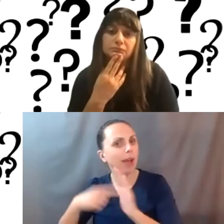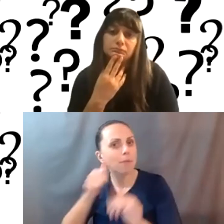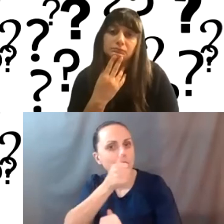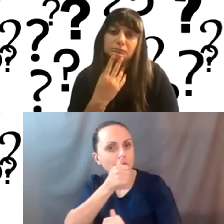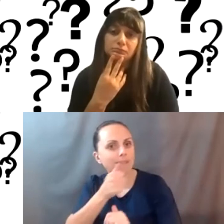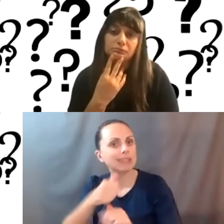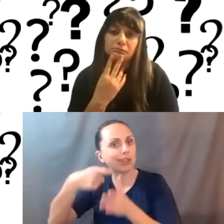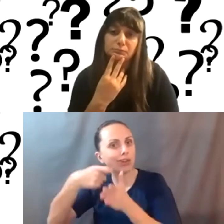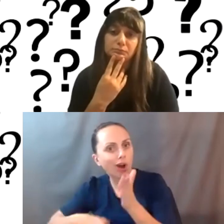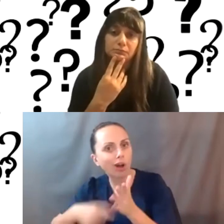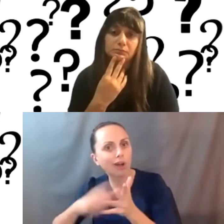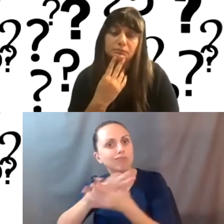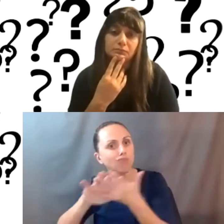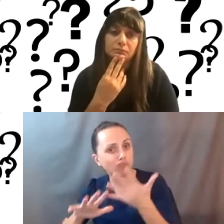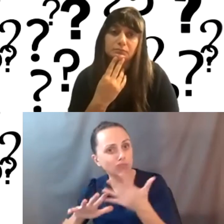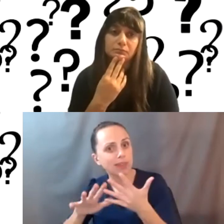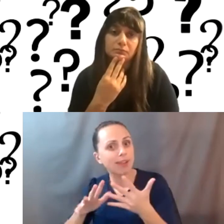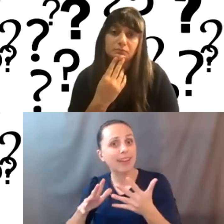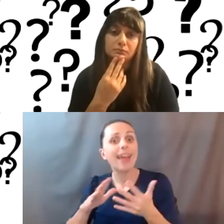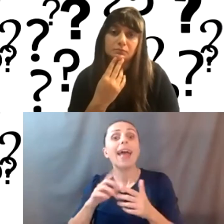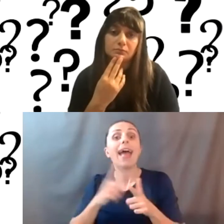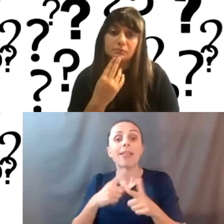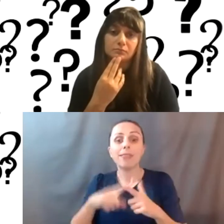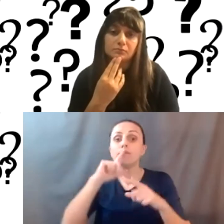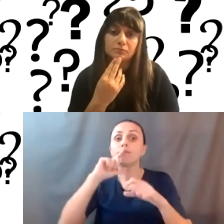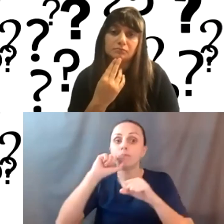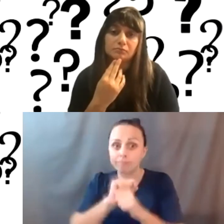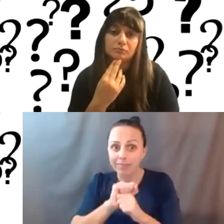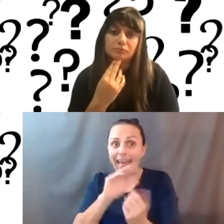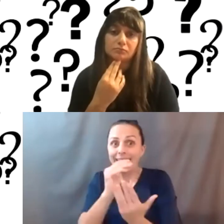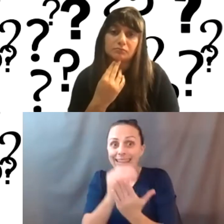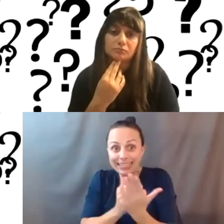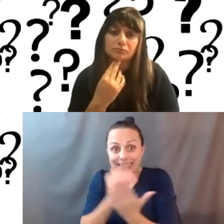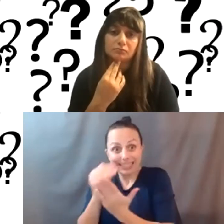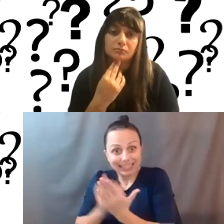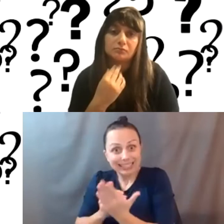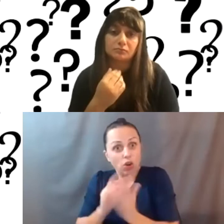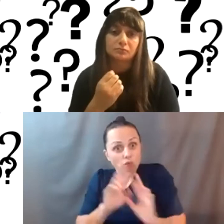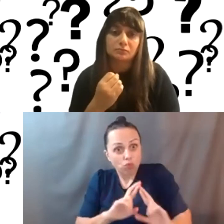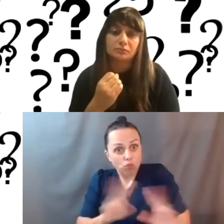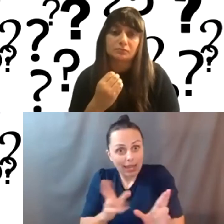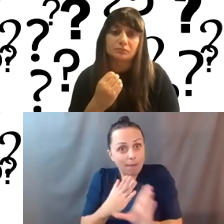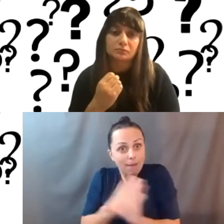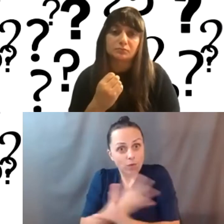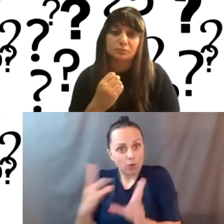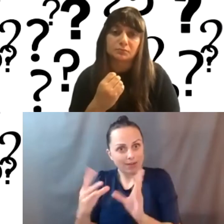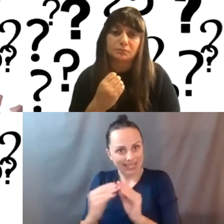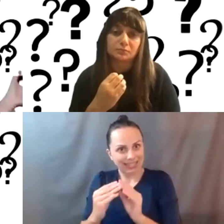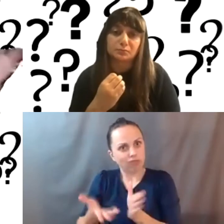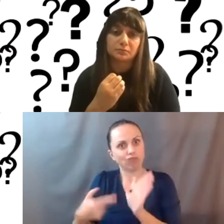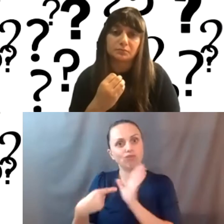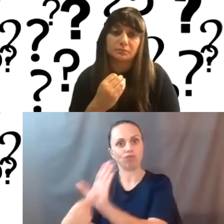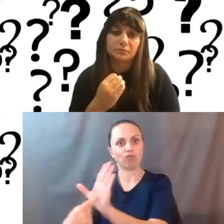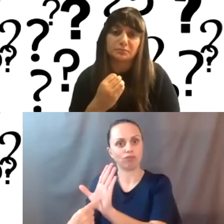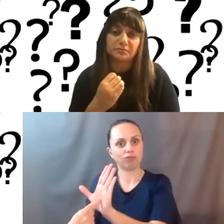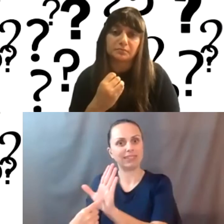cost, um, can I update? And then to actually get those lists prepared for your meeting with a consultant. So I'm